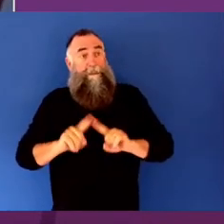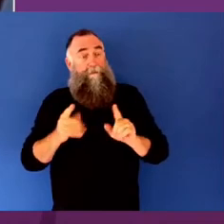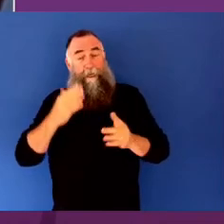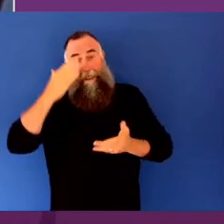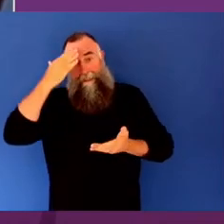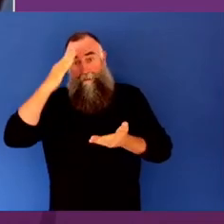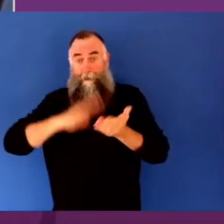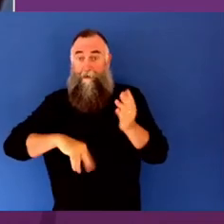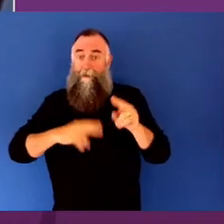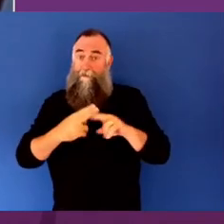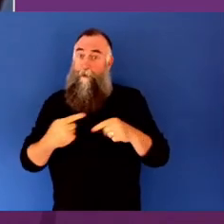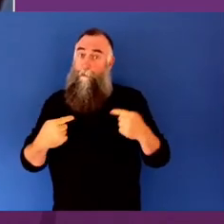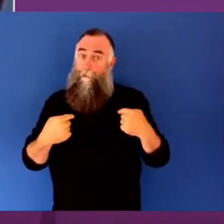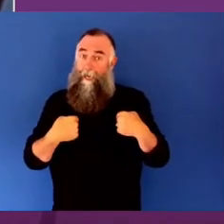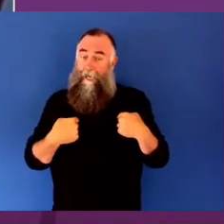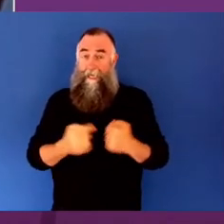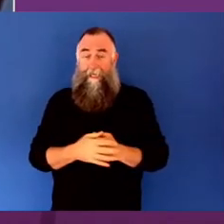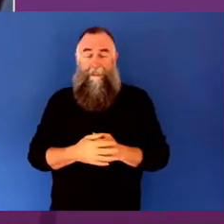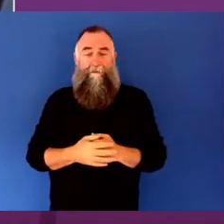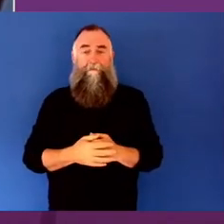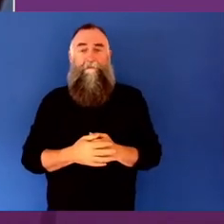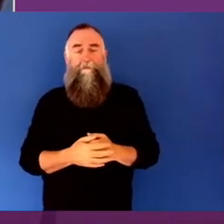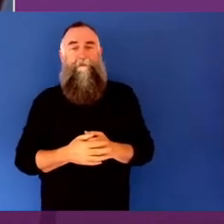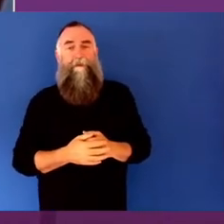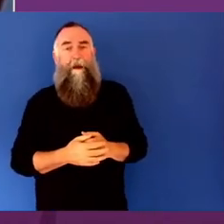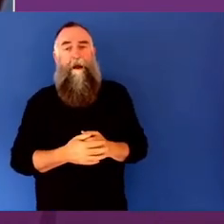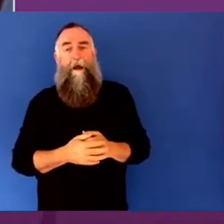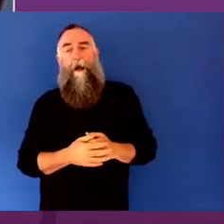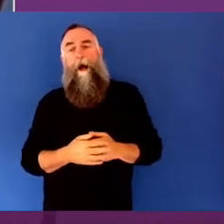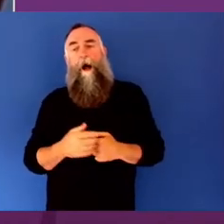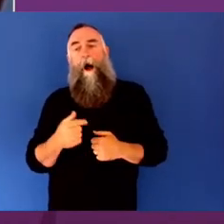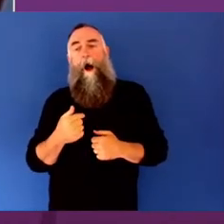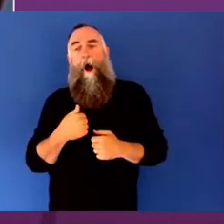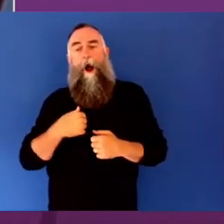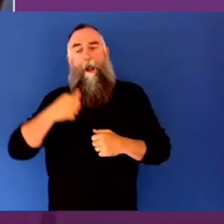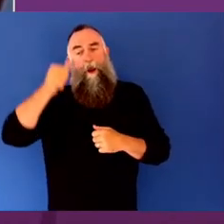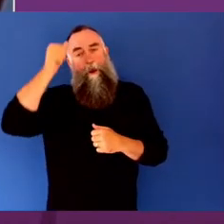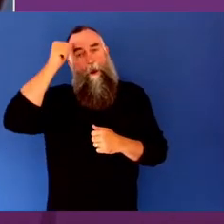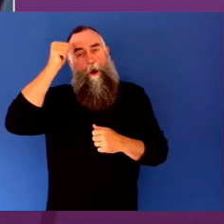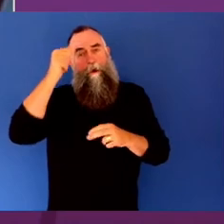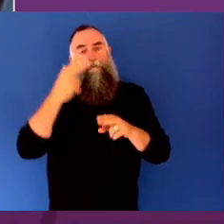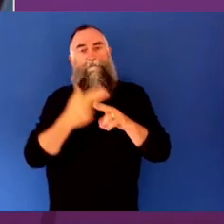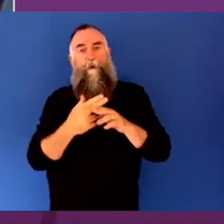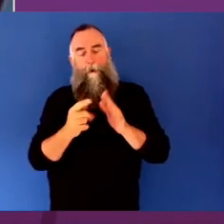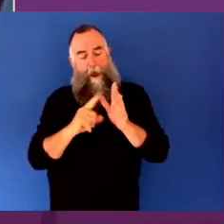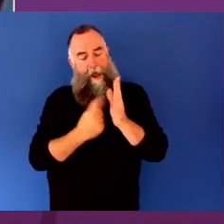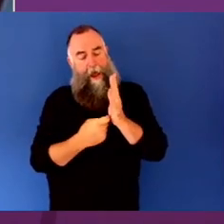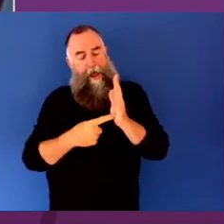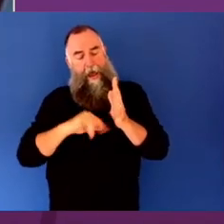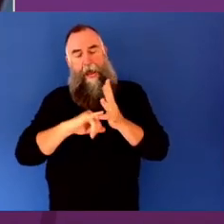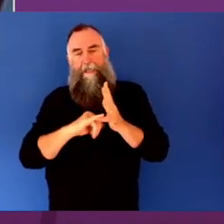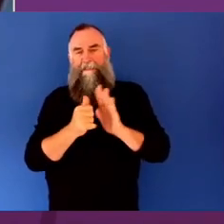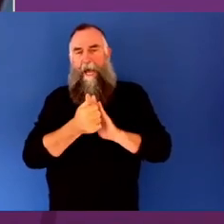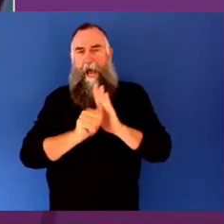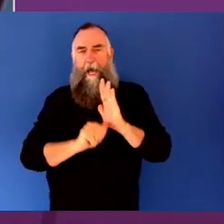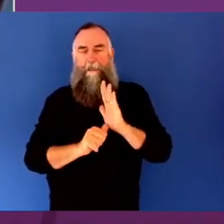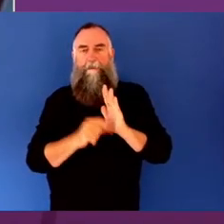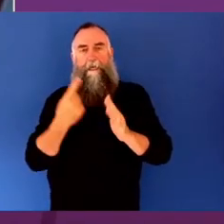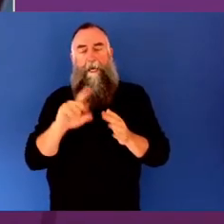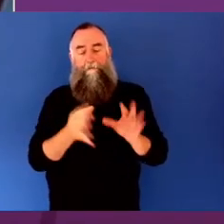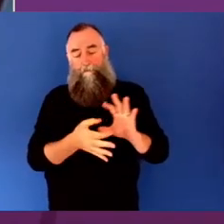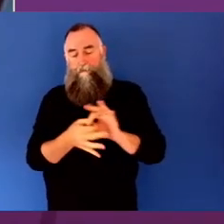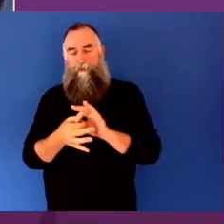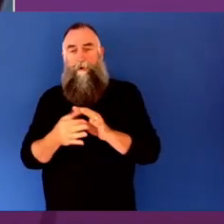One of the things I know about the impact of arts on mental health and wellbeing is that we are by nature creators.